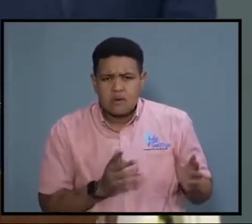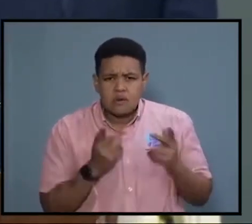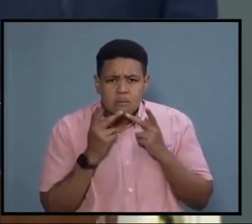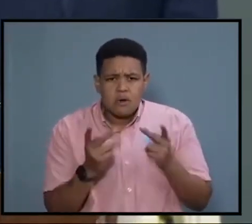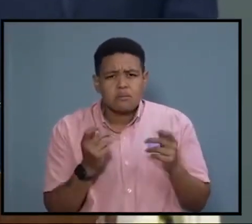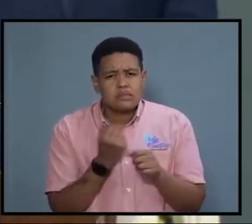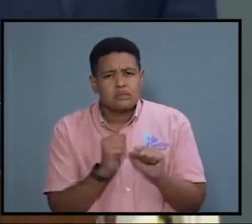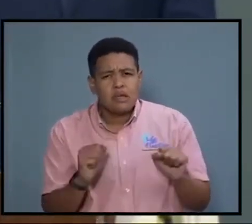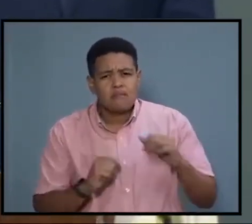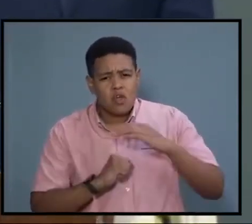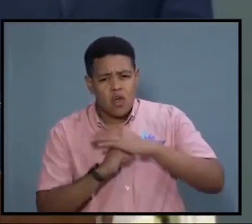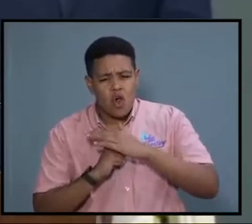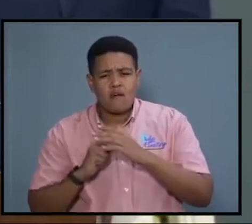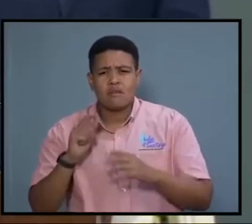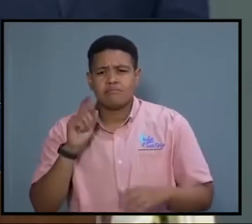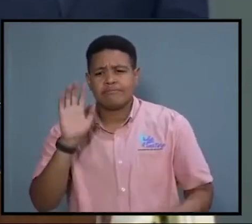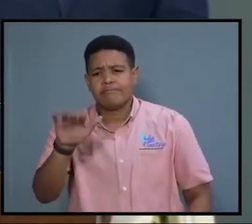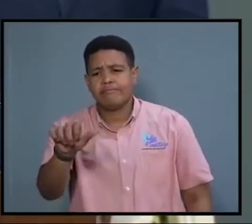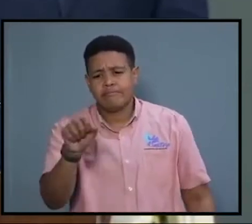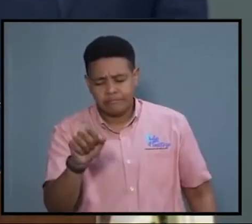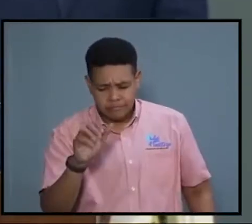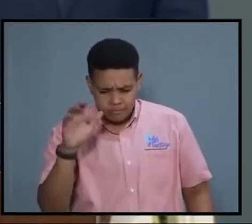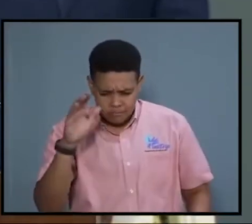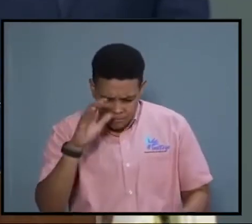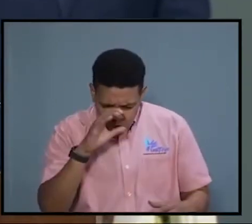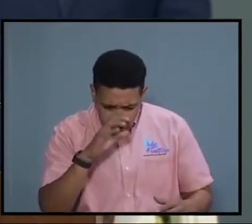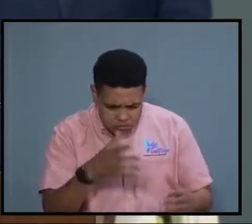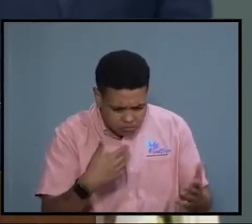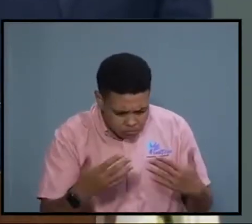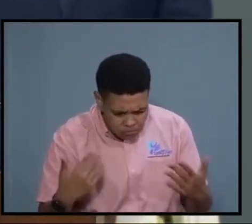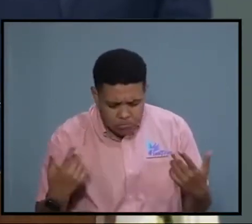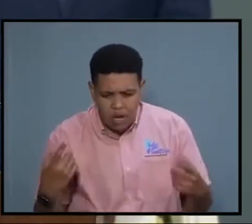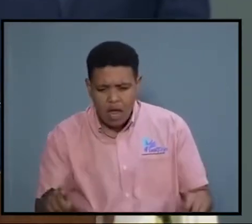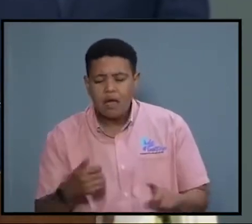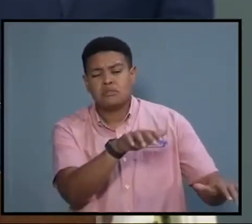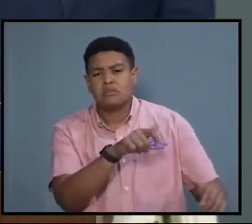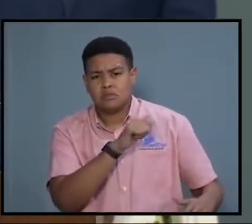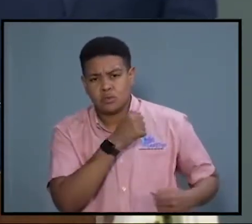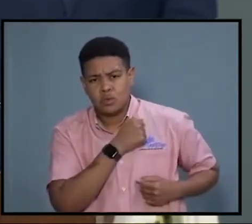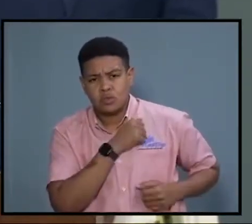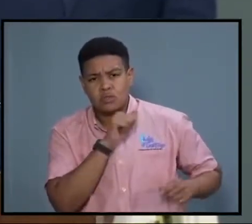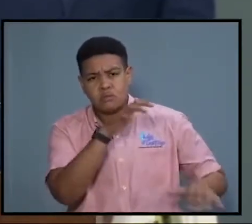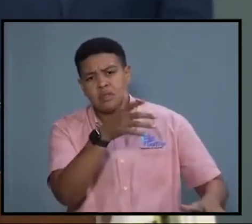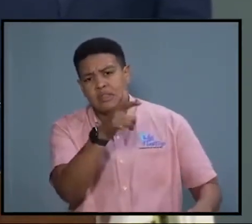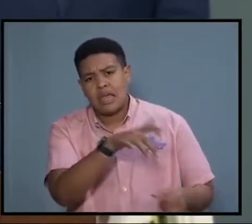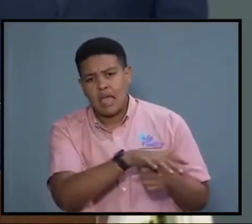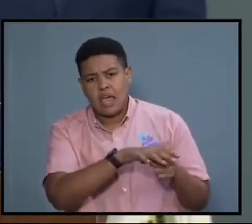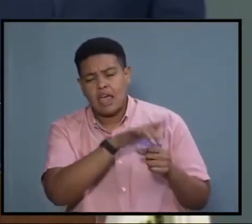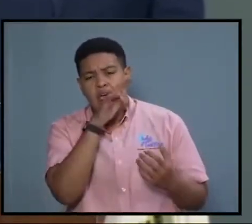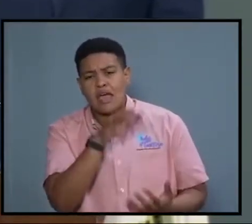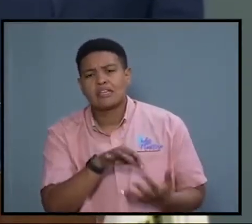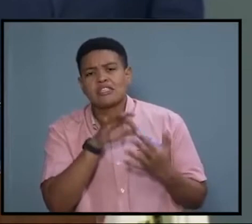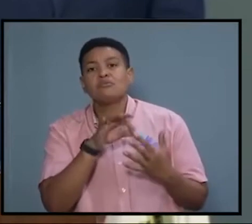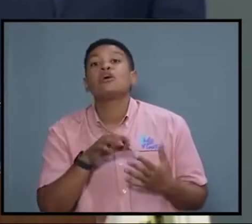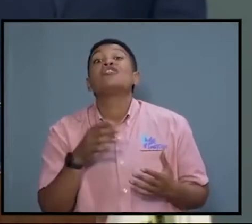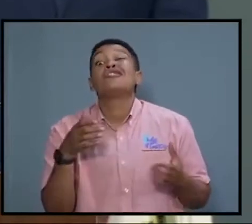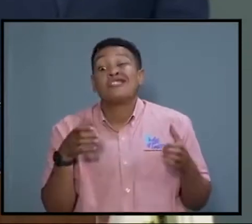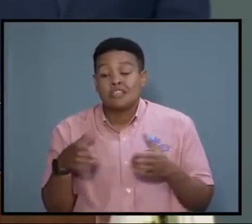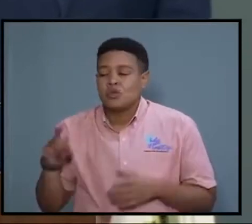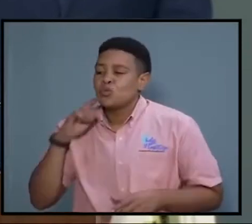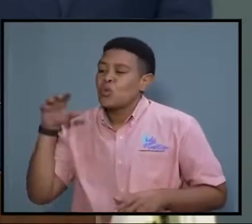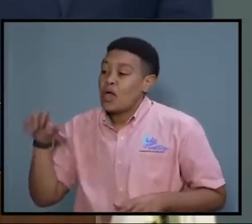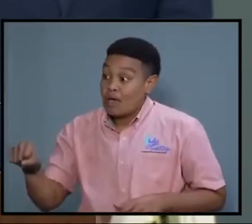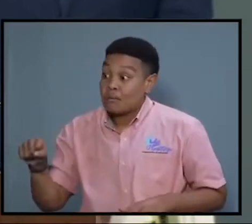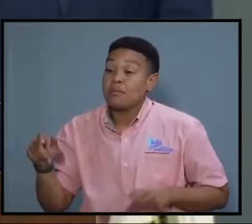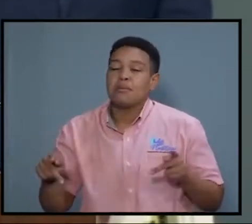Curfews, cards and search, additional officers to the Geographic Division, and specialized units to apprehend perpetrators have been